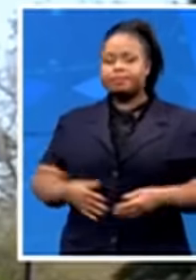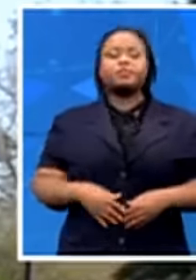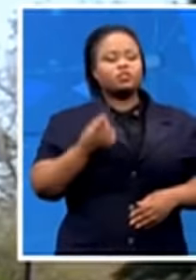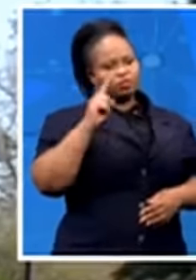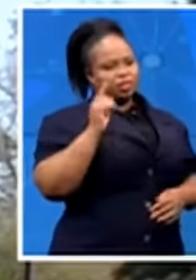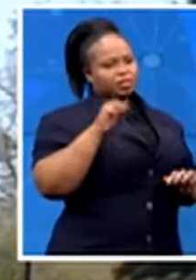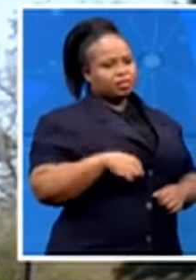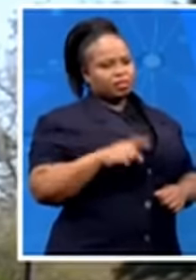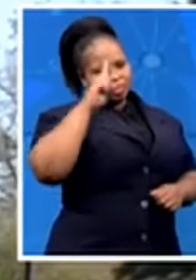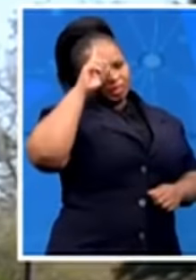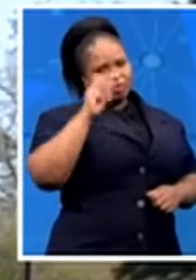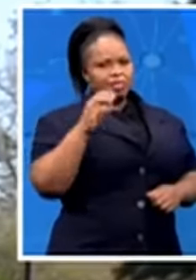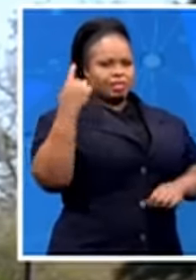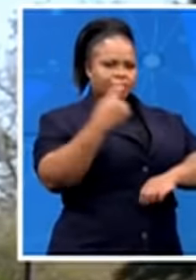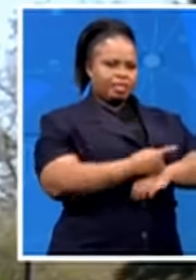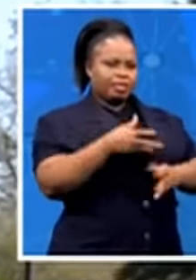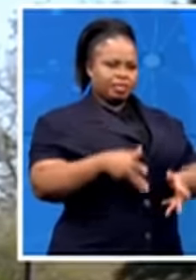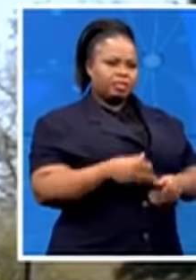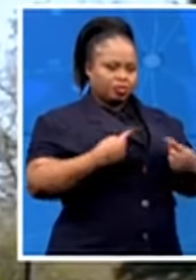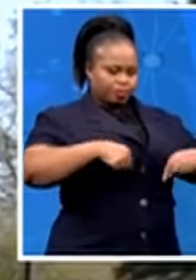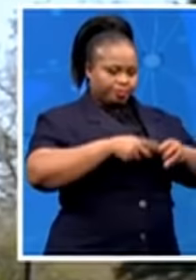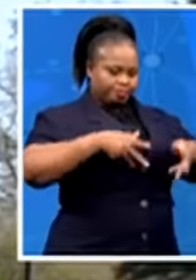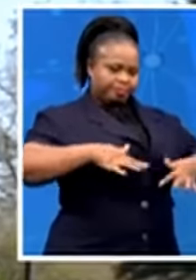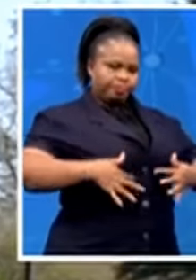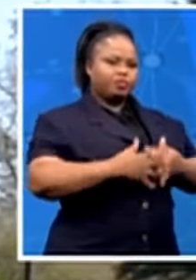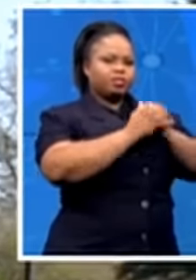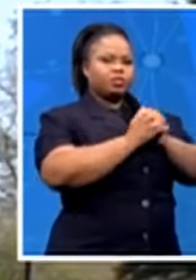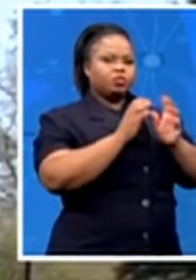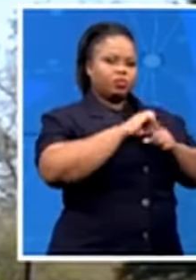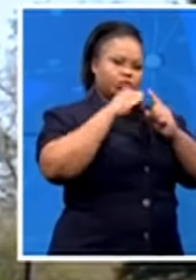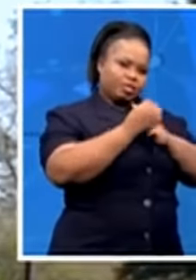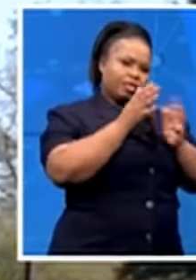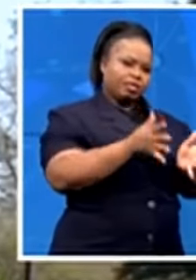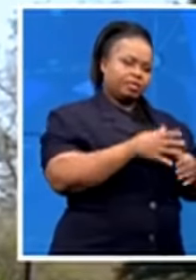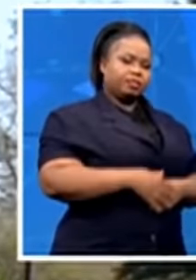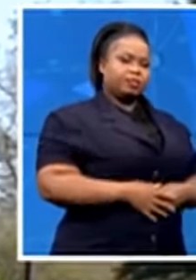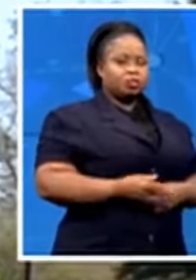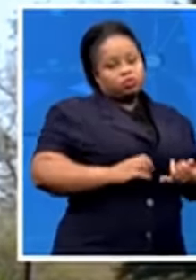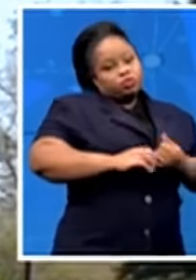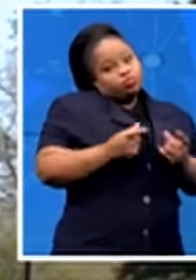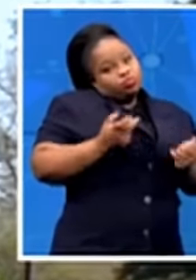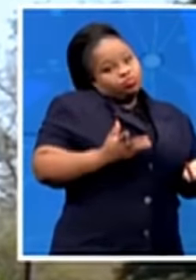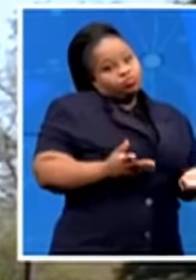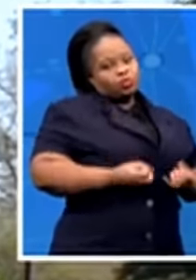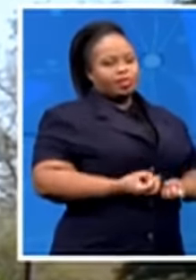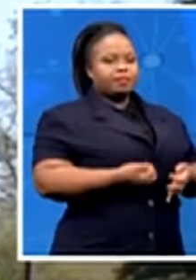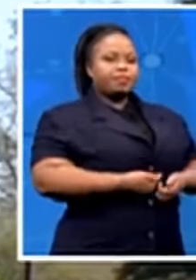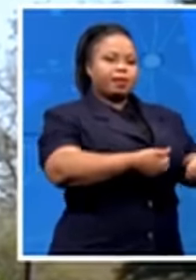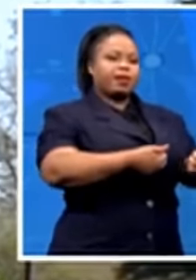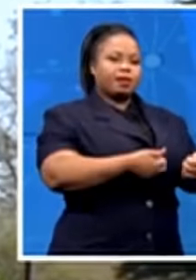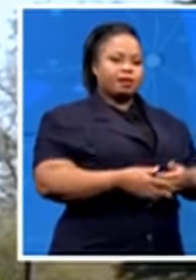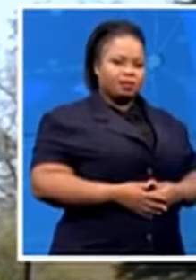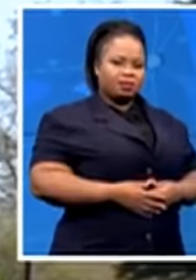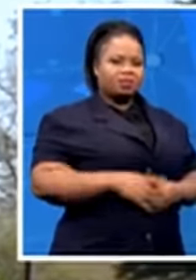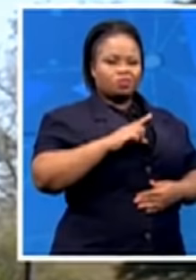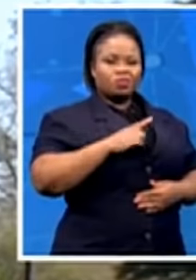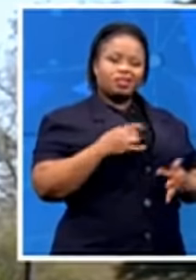to be united with society. And this is what we're trying to do to give a little bit back. And the devastation was seeing hundreds